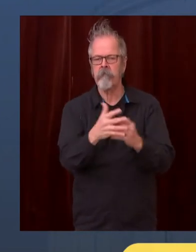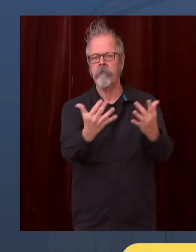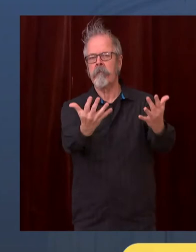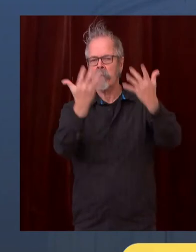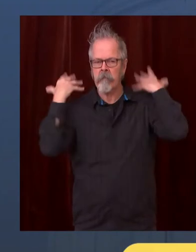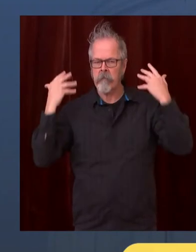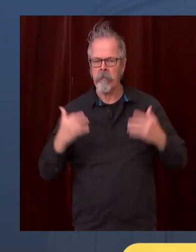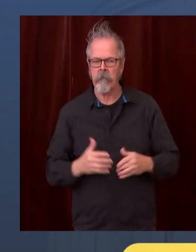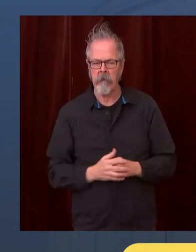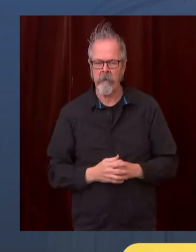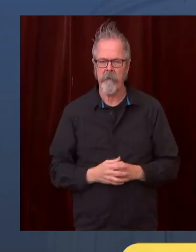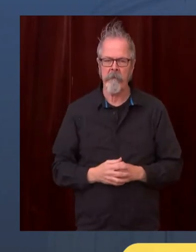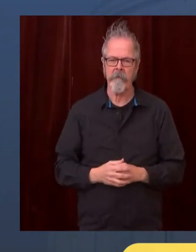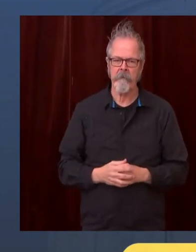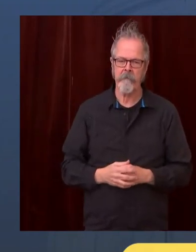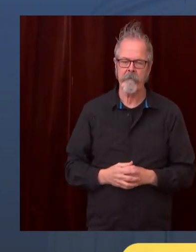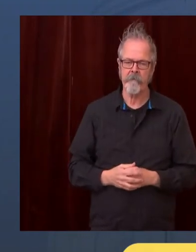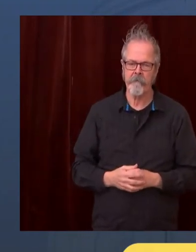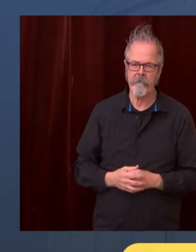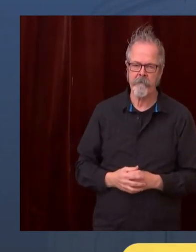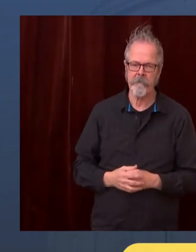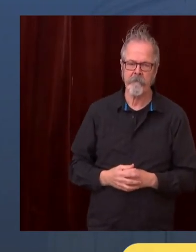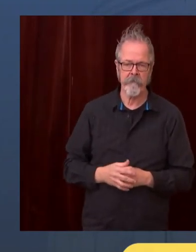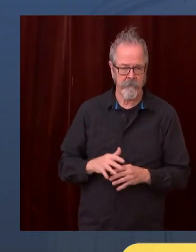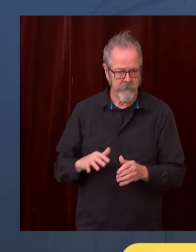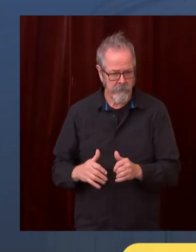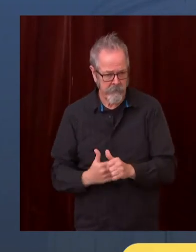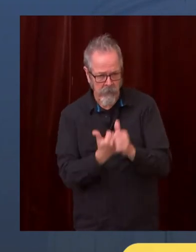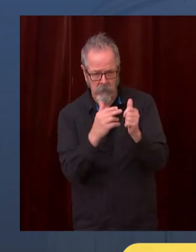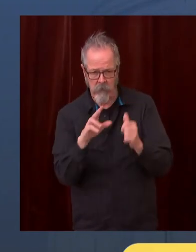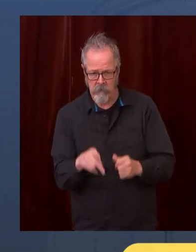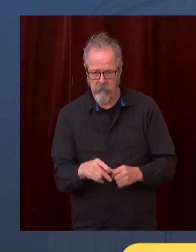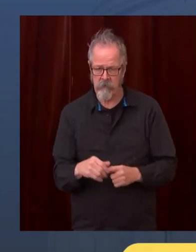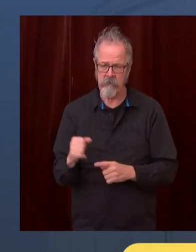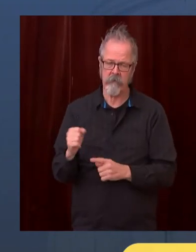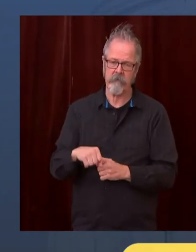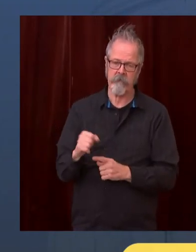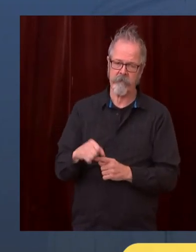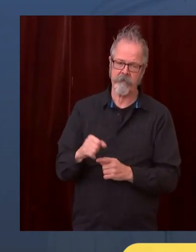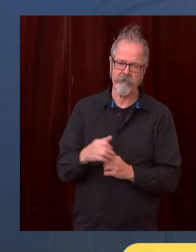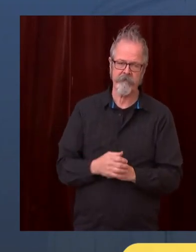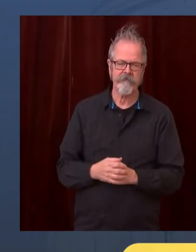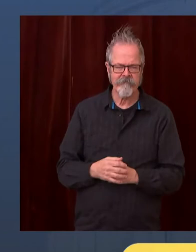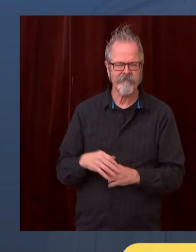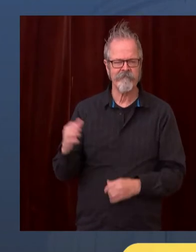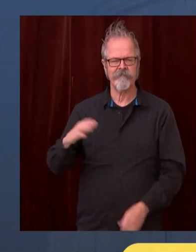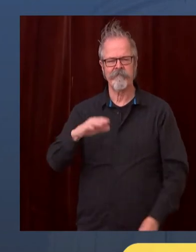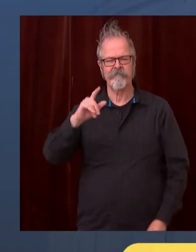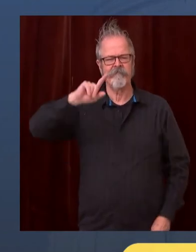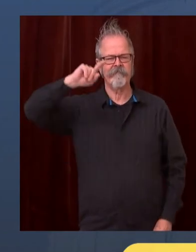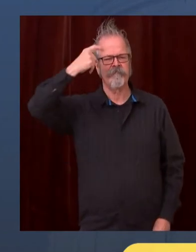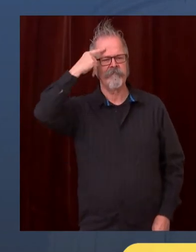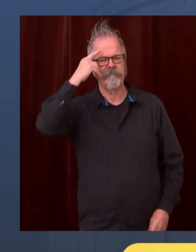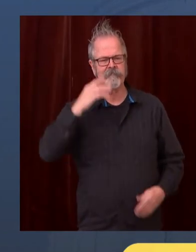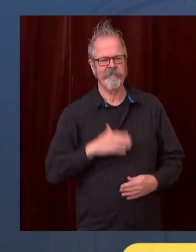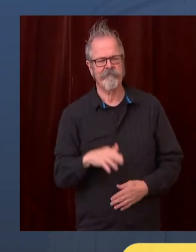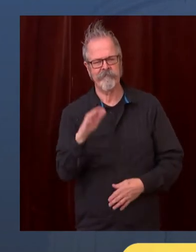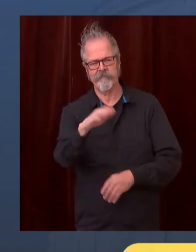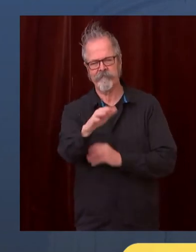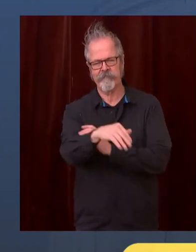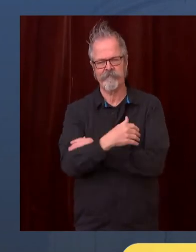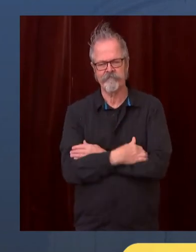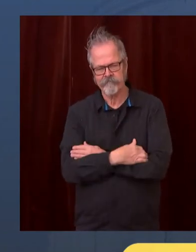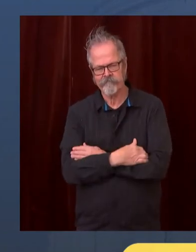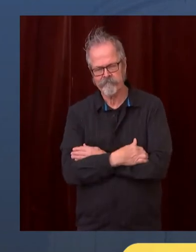Joe, would you like to ask a follow-up? Yes, for the governor, given how much cases are rising, both here and around the